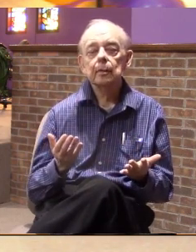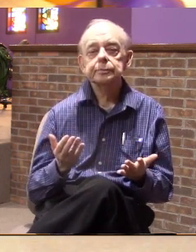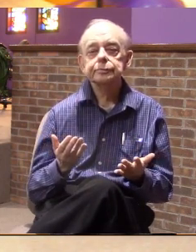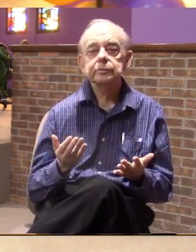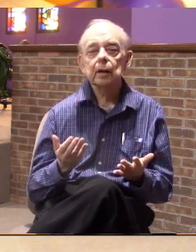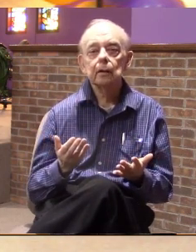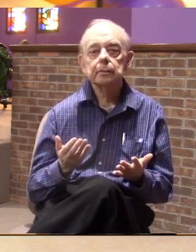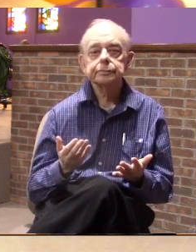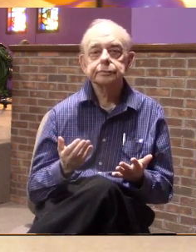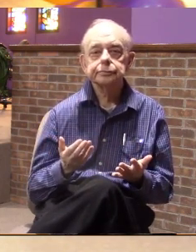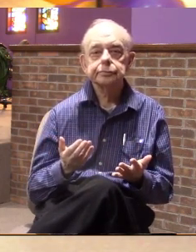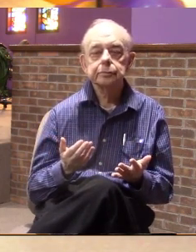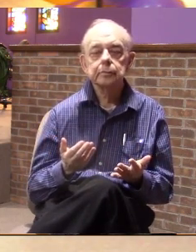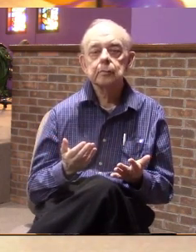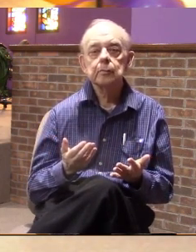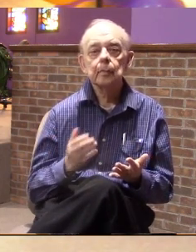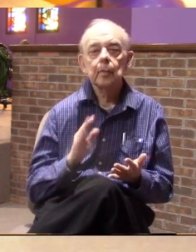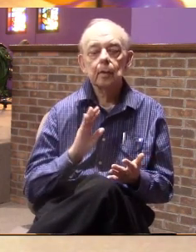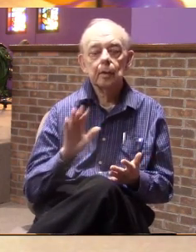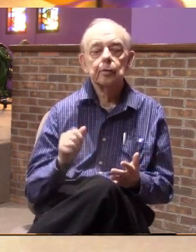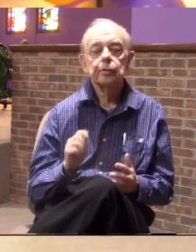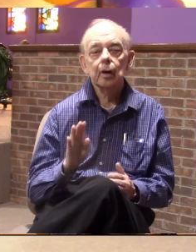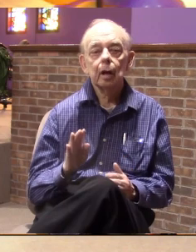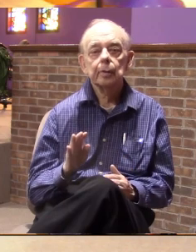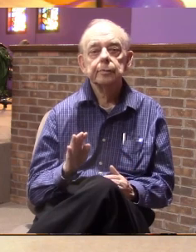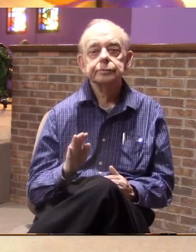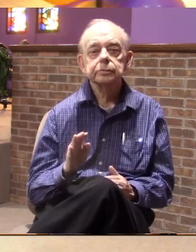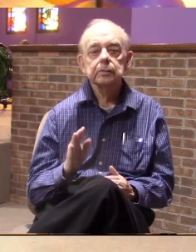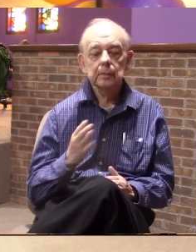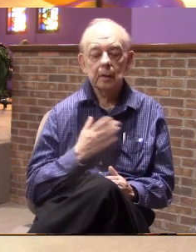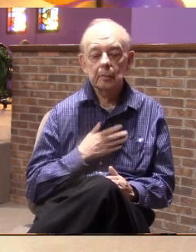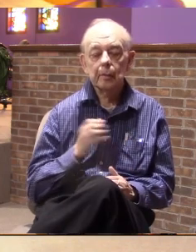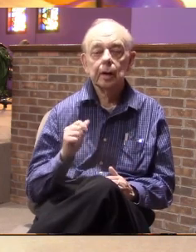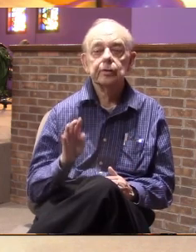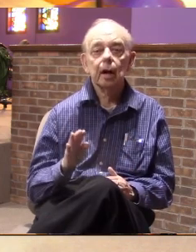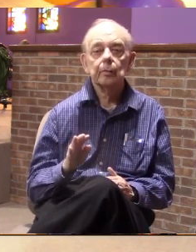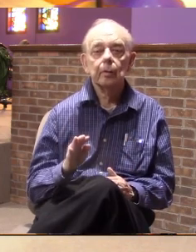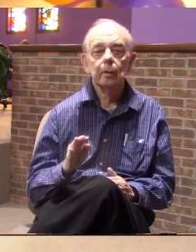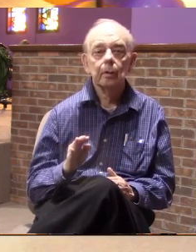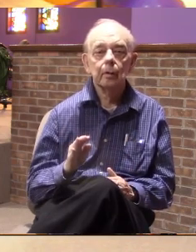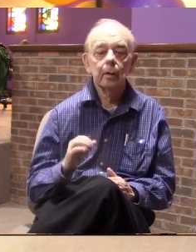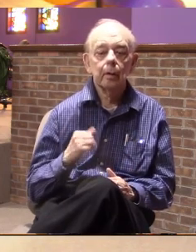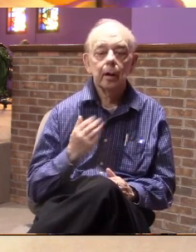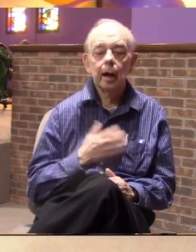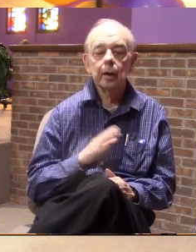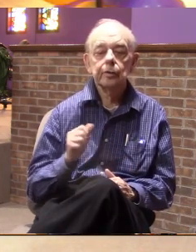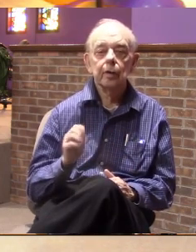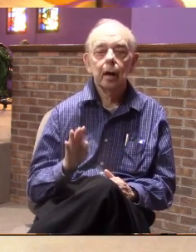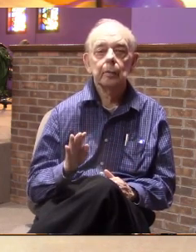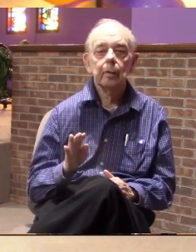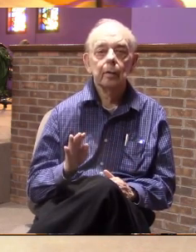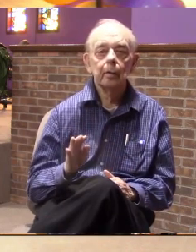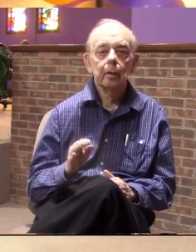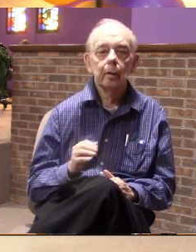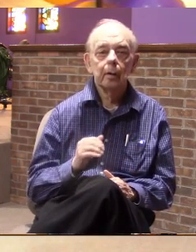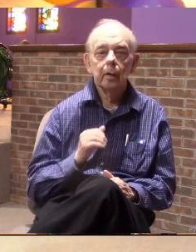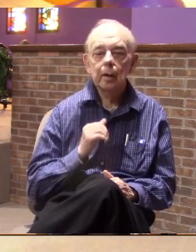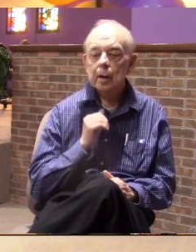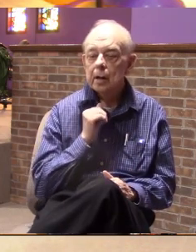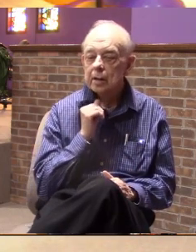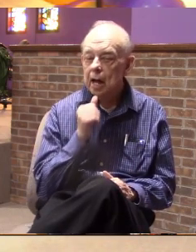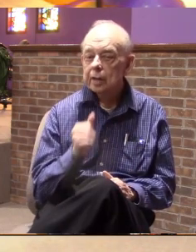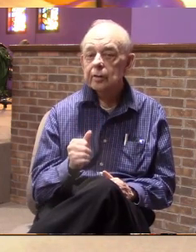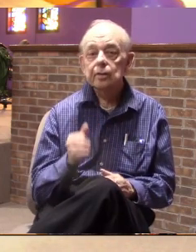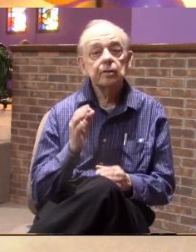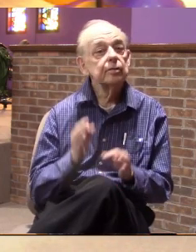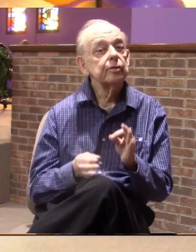is this. Your job, my job, our job is not to judge people.